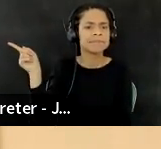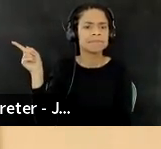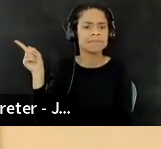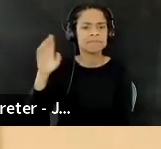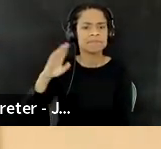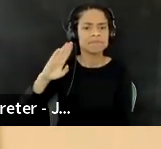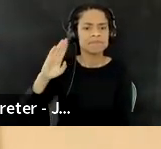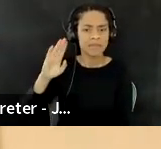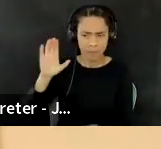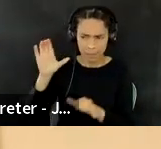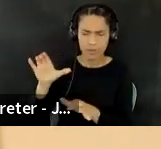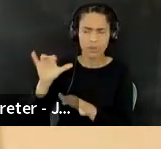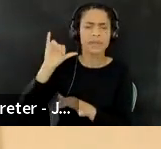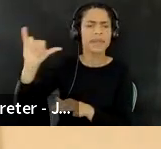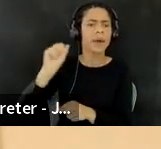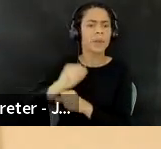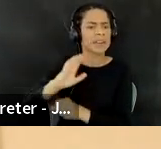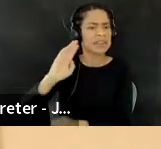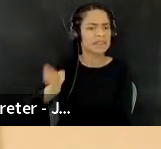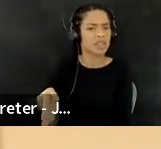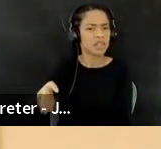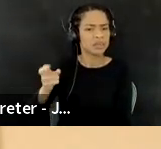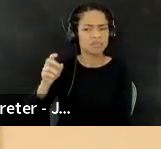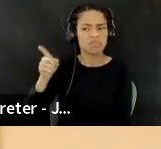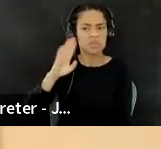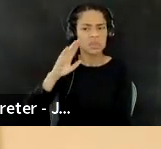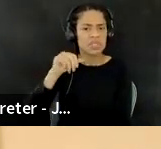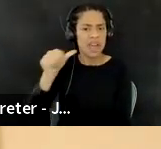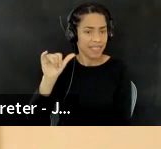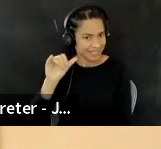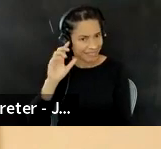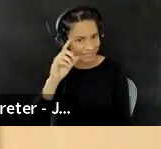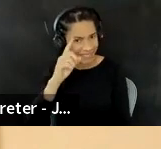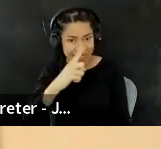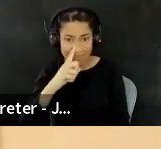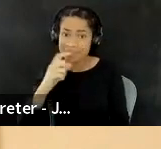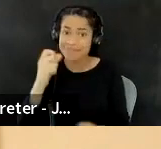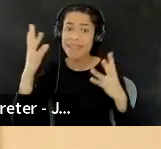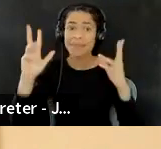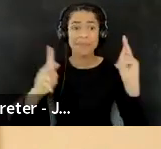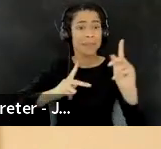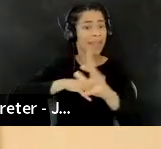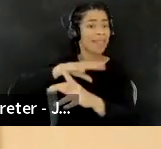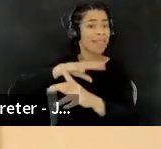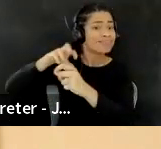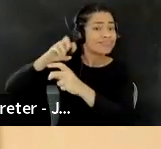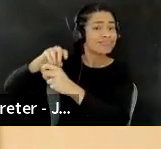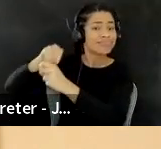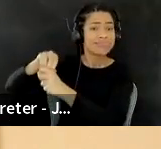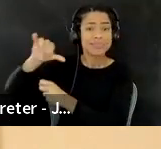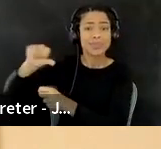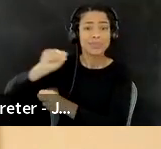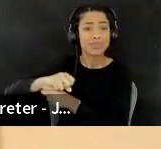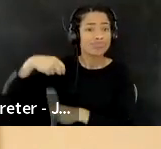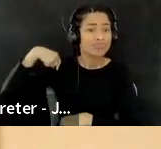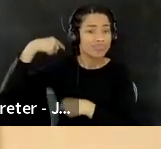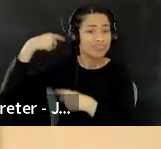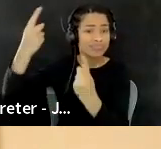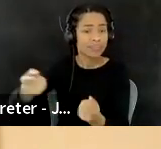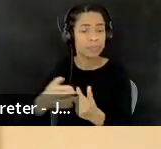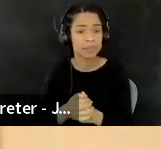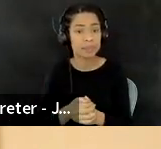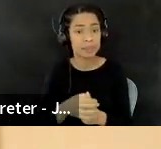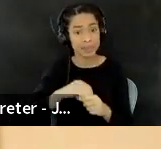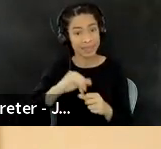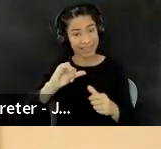been doing this work and that will continue to do this work. And so there, there is also so much joy in, in that solidarity and knowing that this